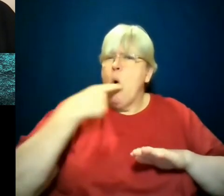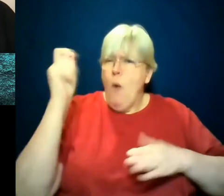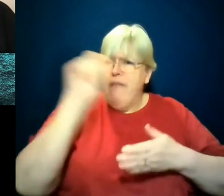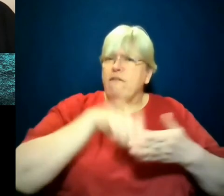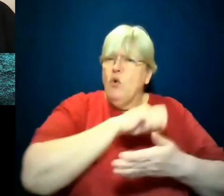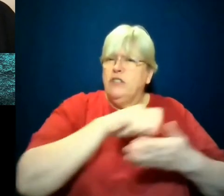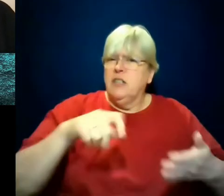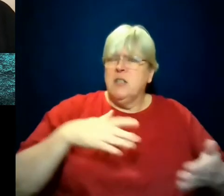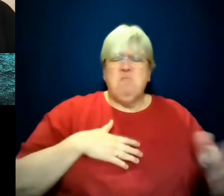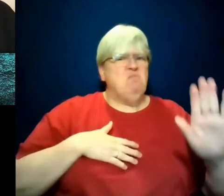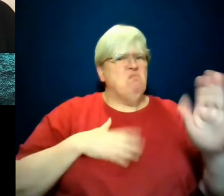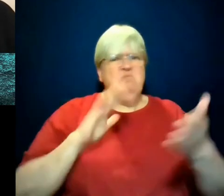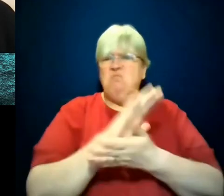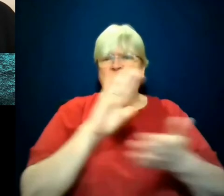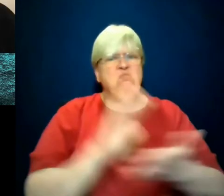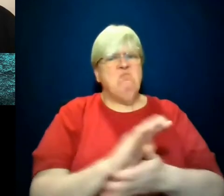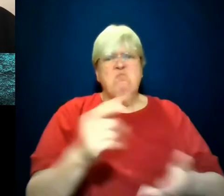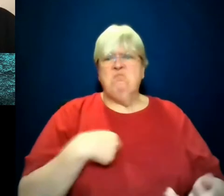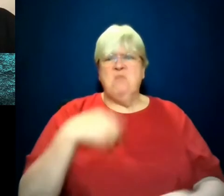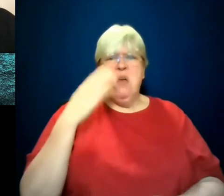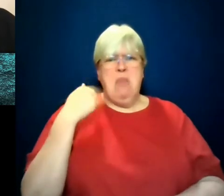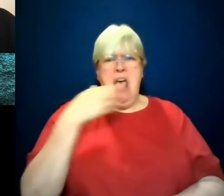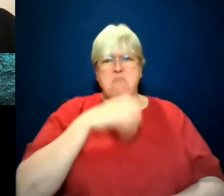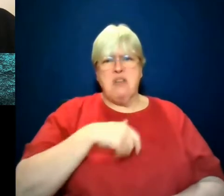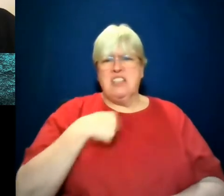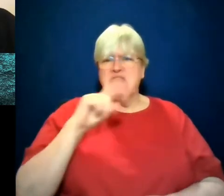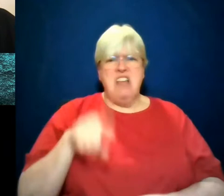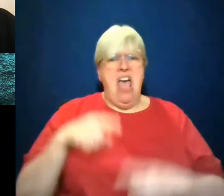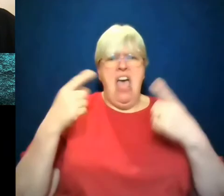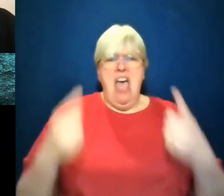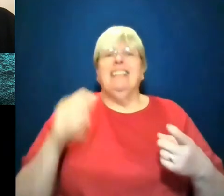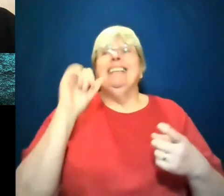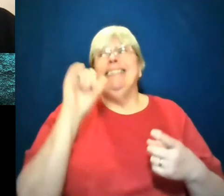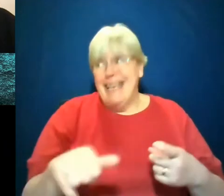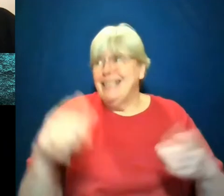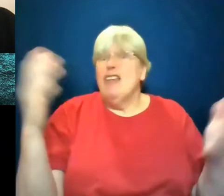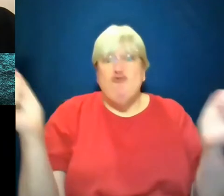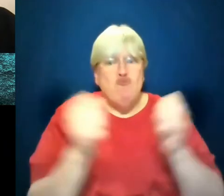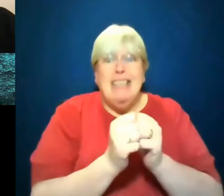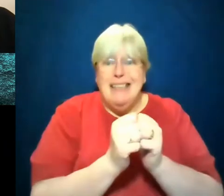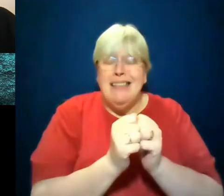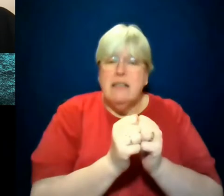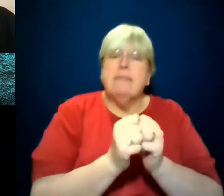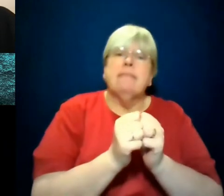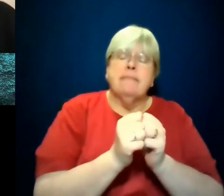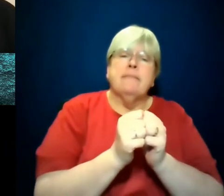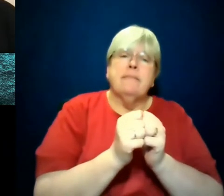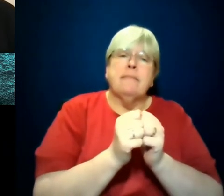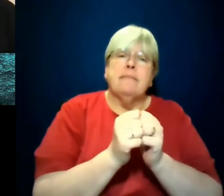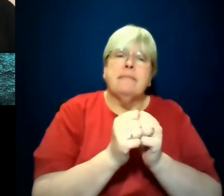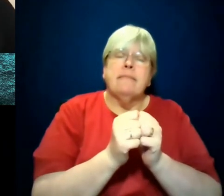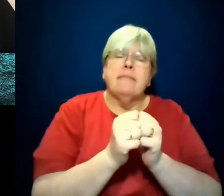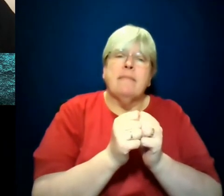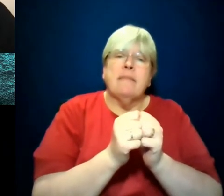about that president. Yes. I have told a, and I don't know that this joke will play across the